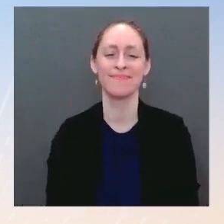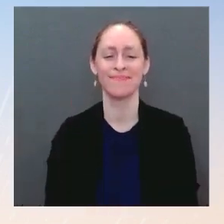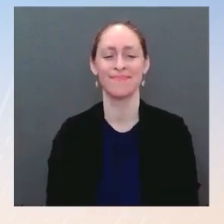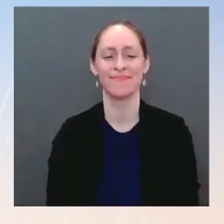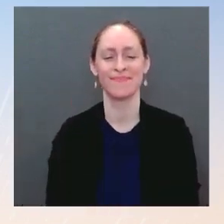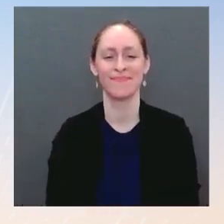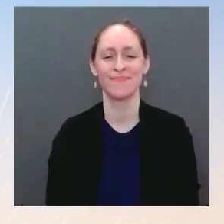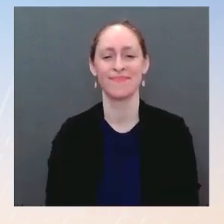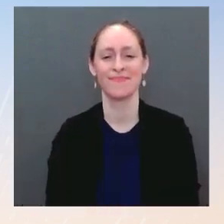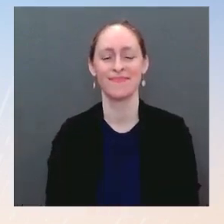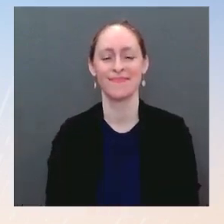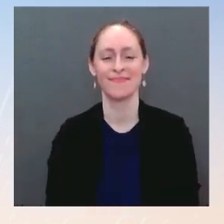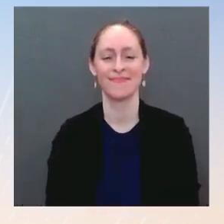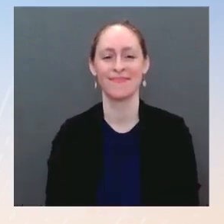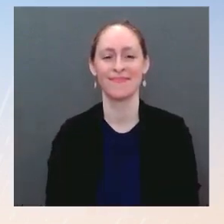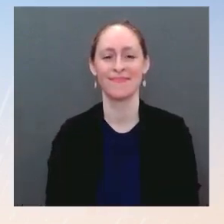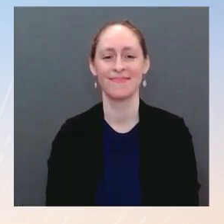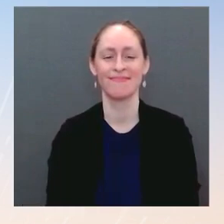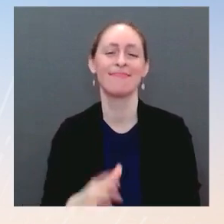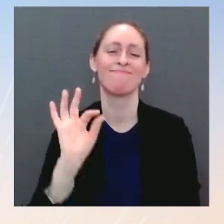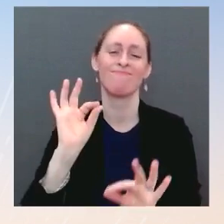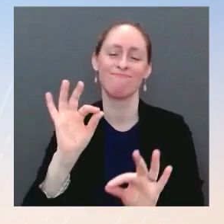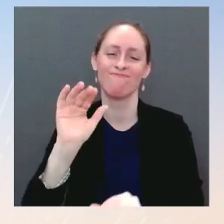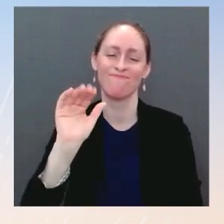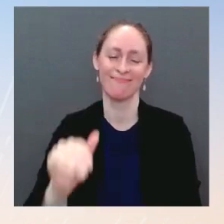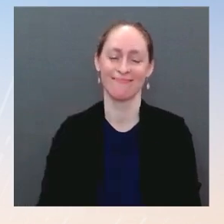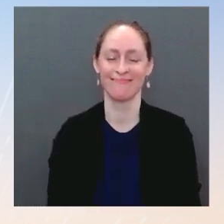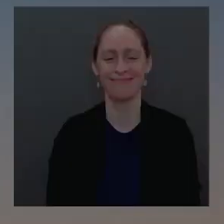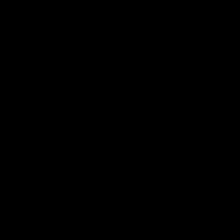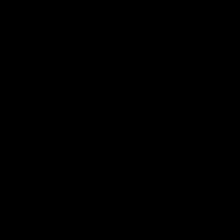have a good day. Thank you, everyone. you.